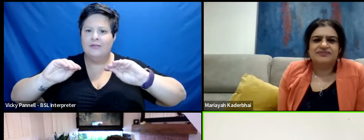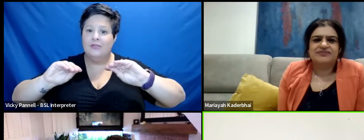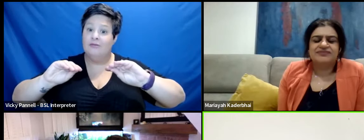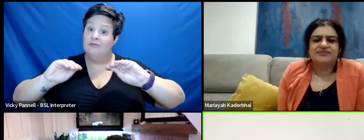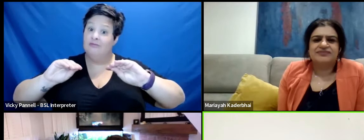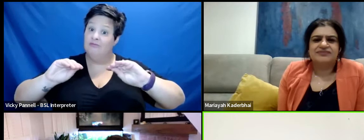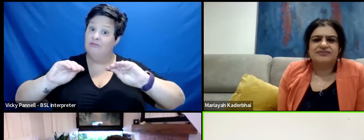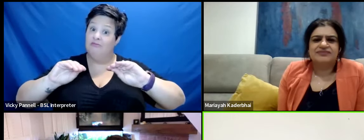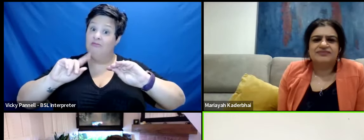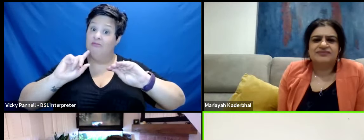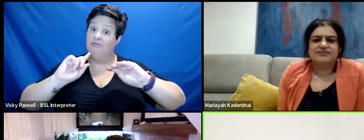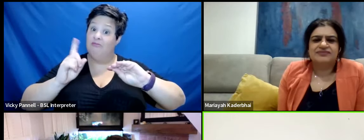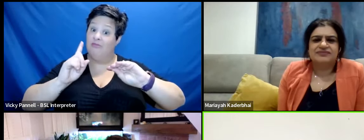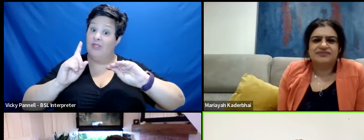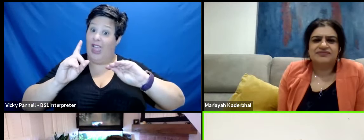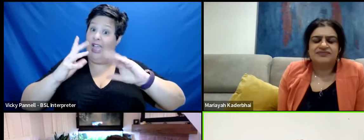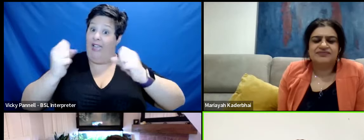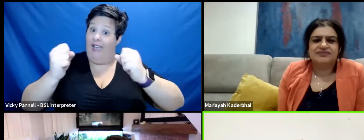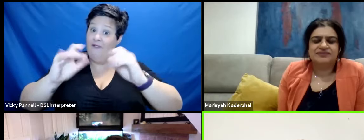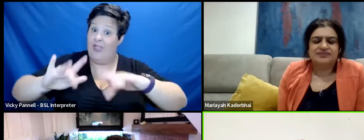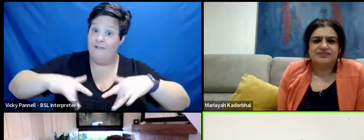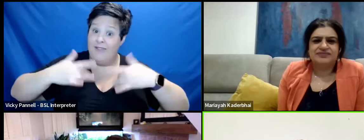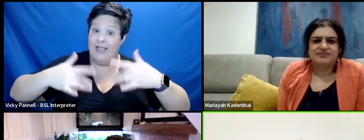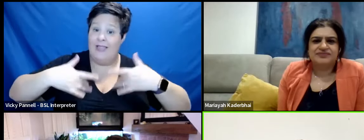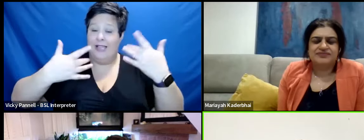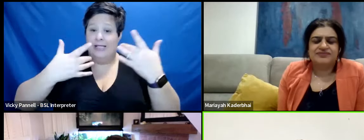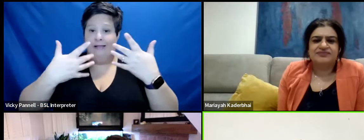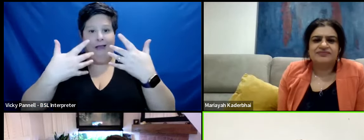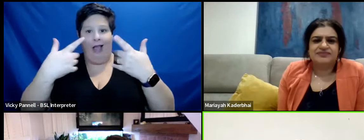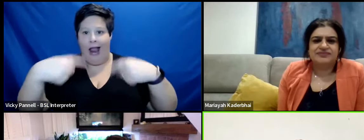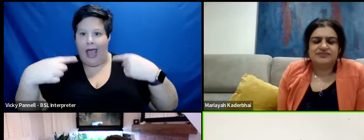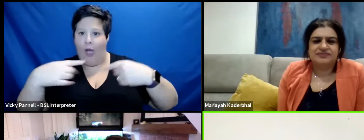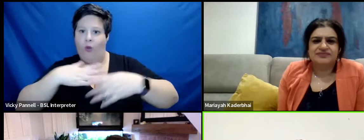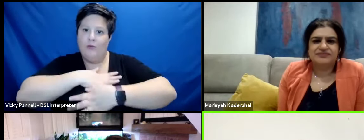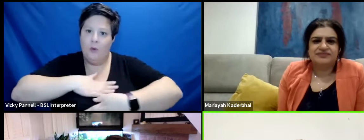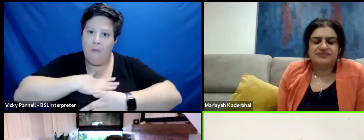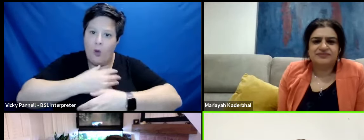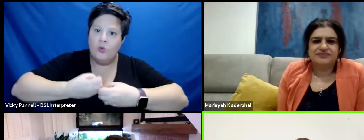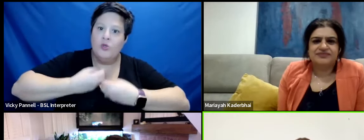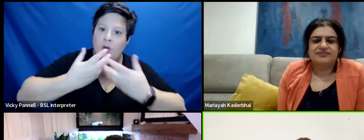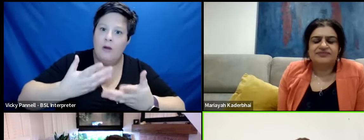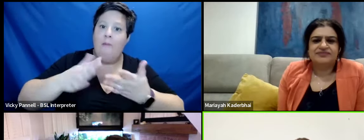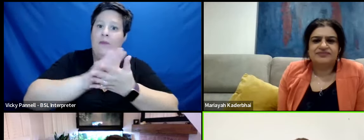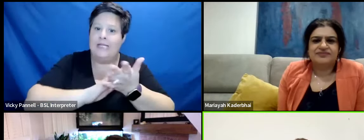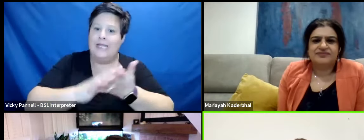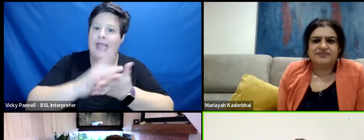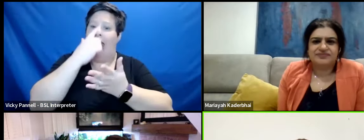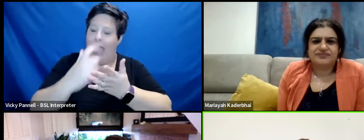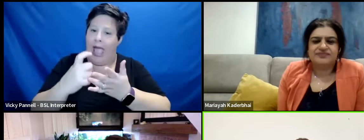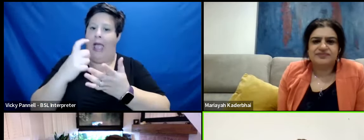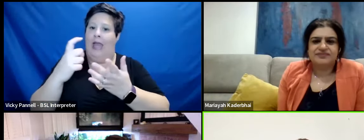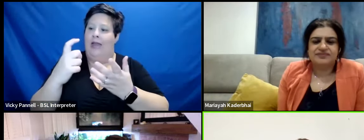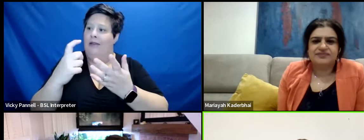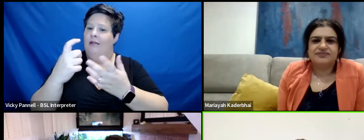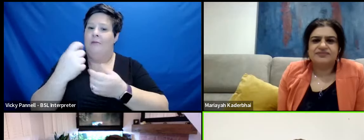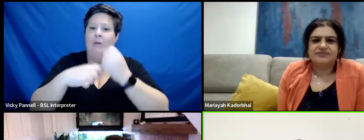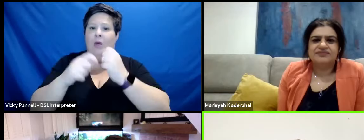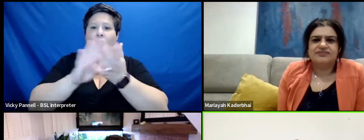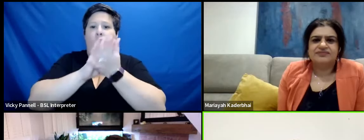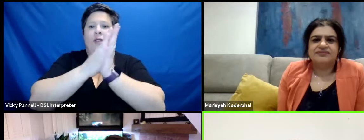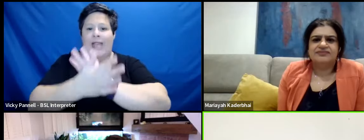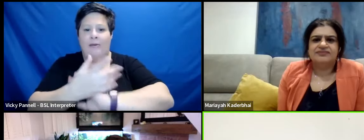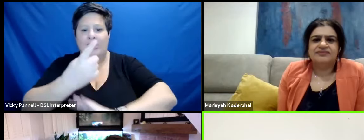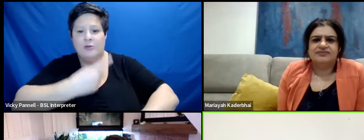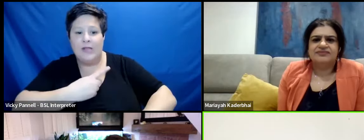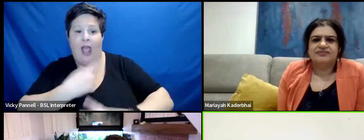something that includes their feelings and holds them in that emotional space so they can be what they are being in that moment but not cause damage to themselves